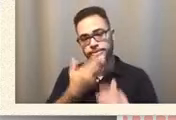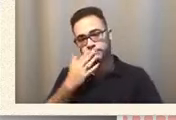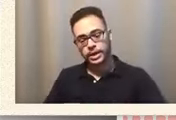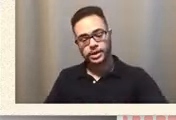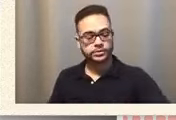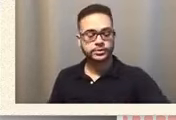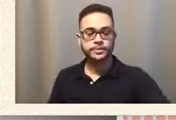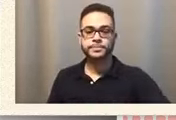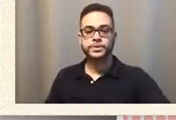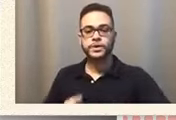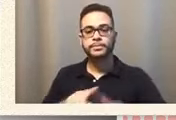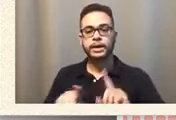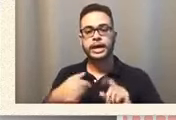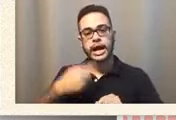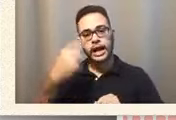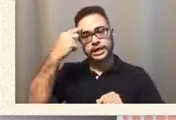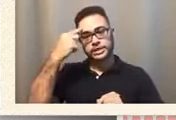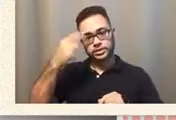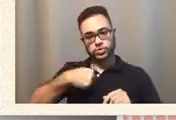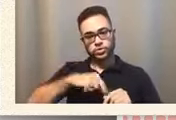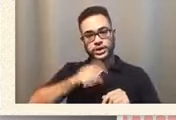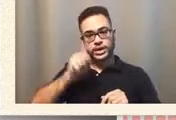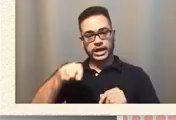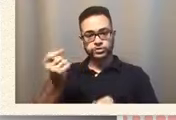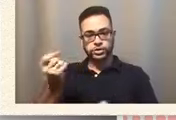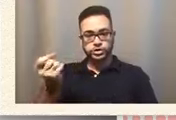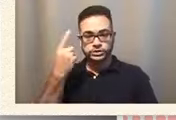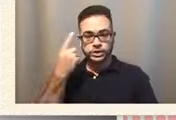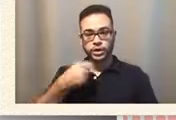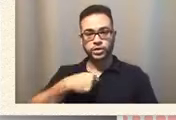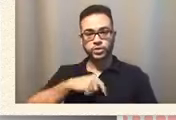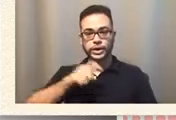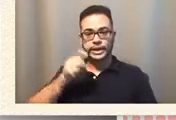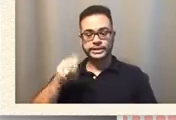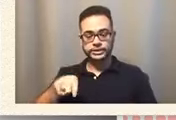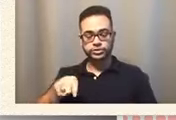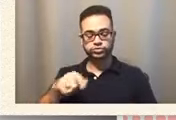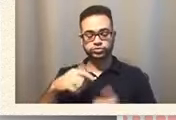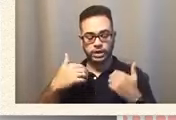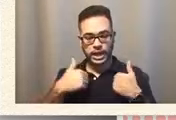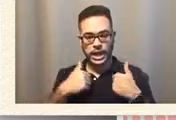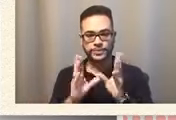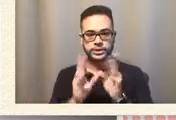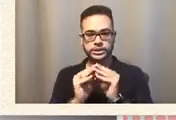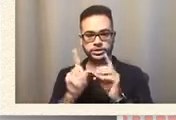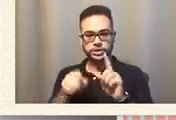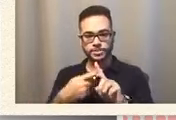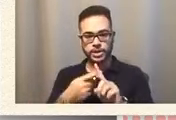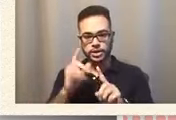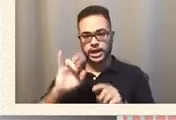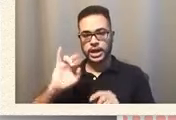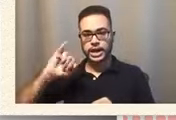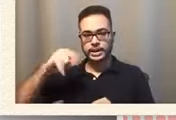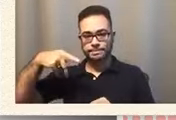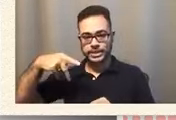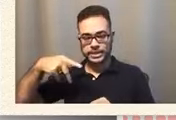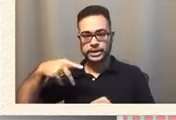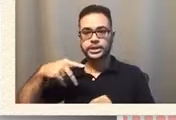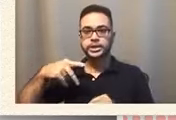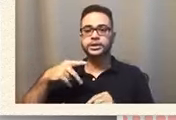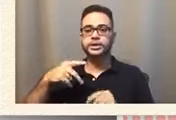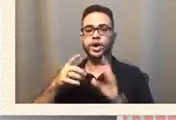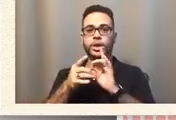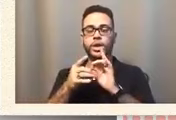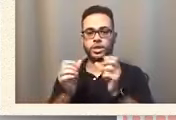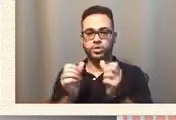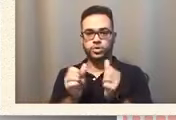have to understand. I think we need one to have a session about an IEP as to what, how